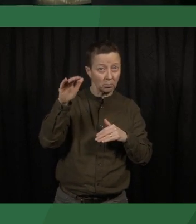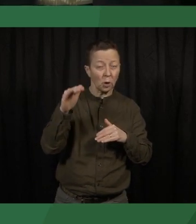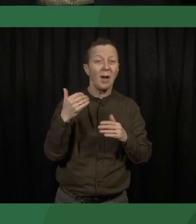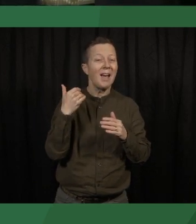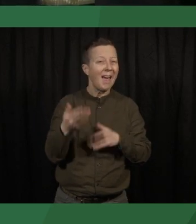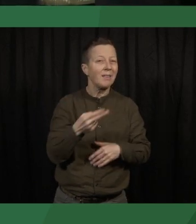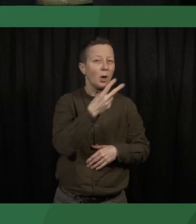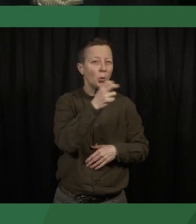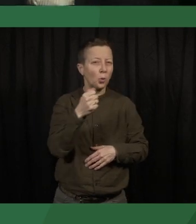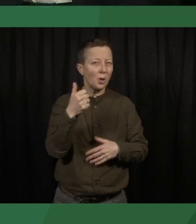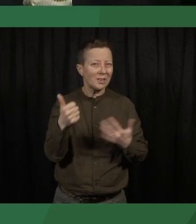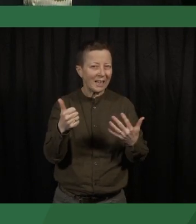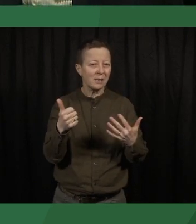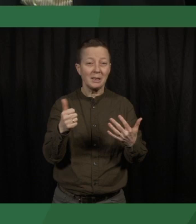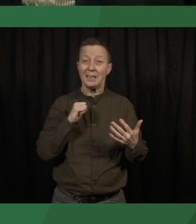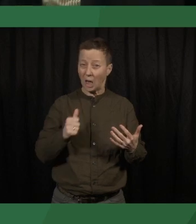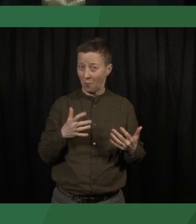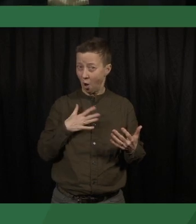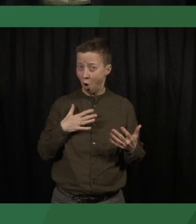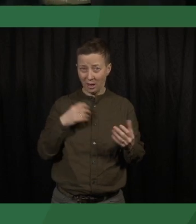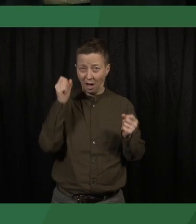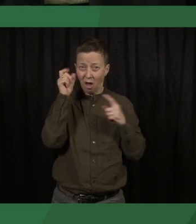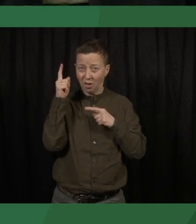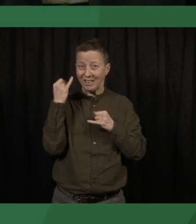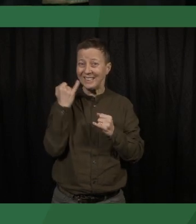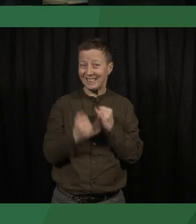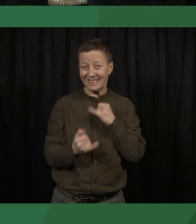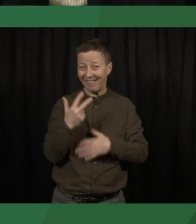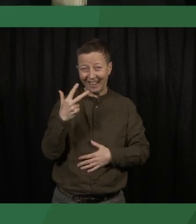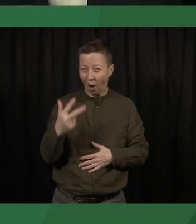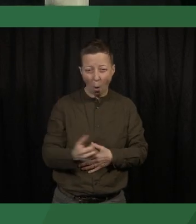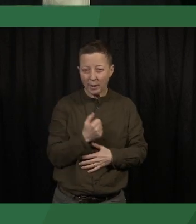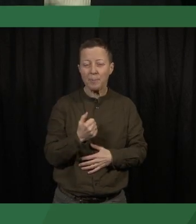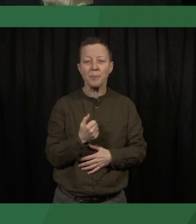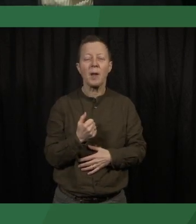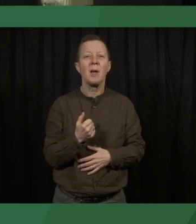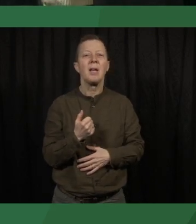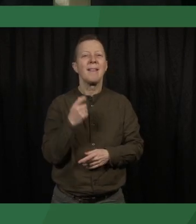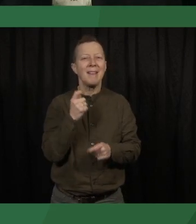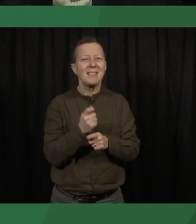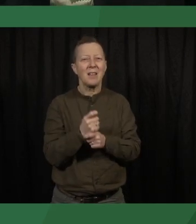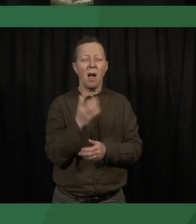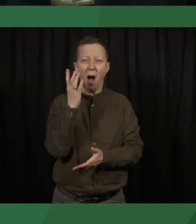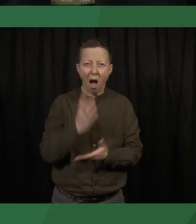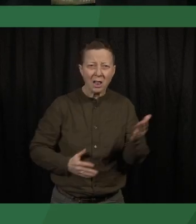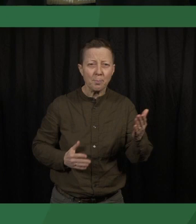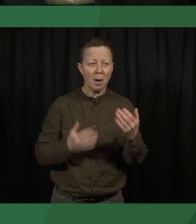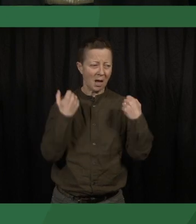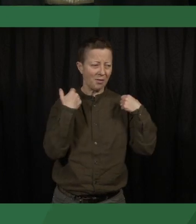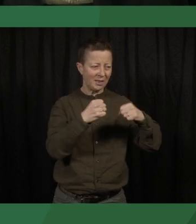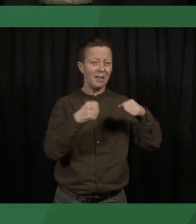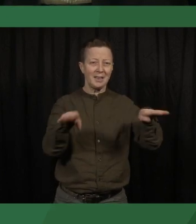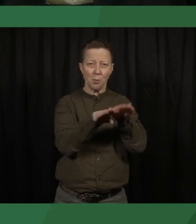2006, even though we do not have the data for the last three years, almost half of the democracy campaigns